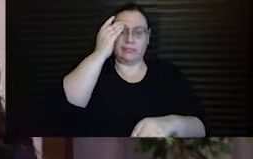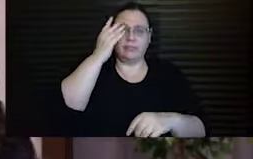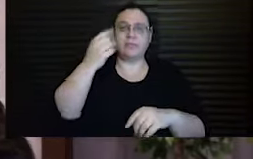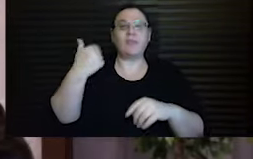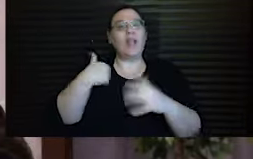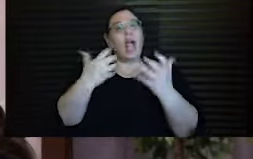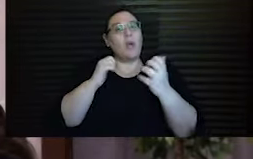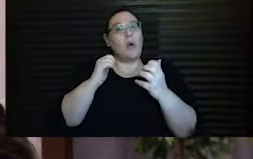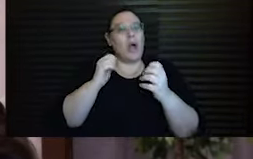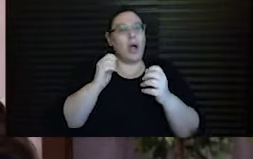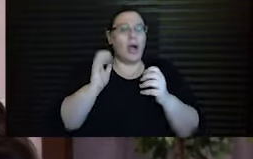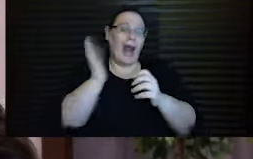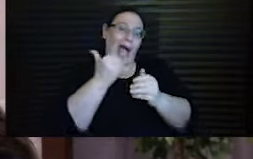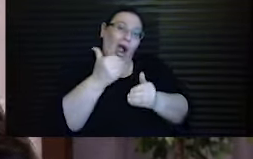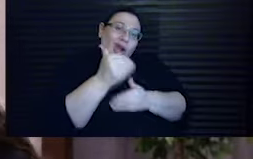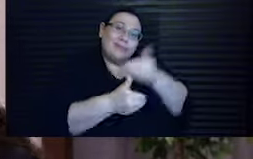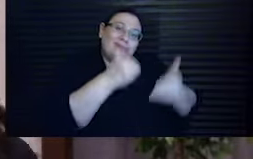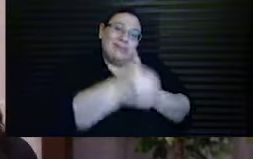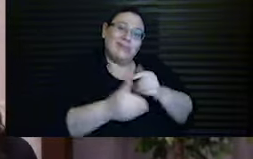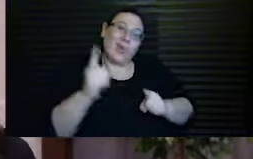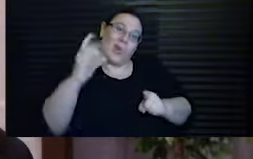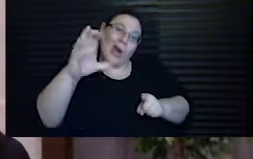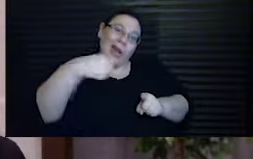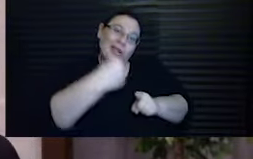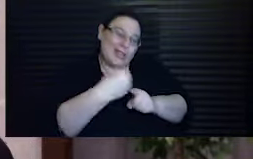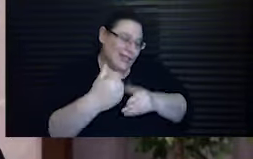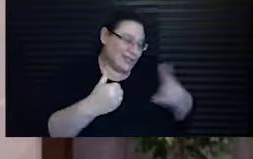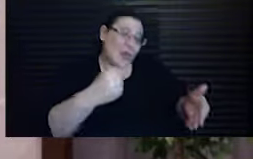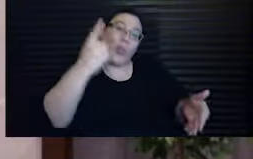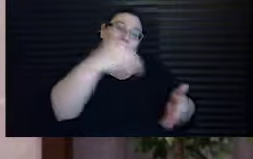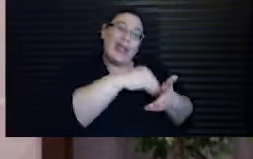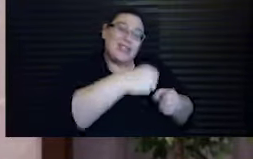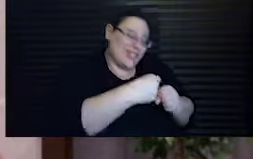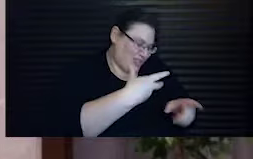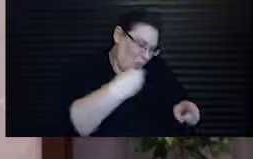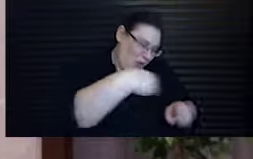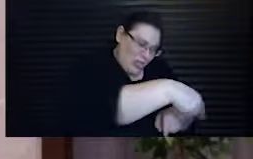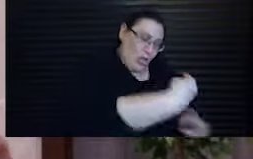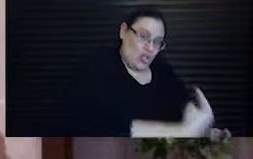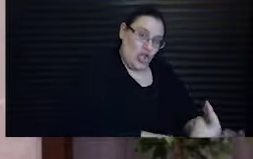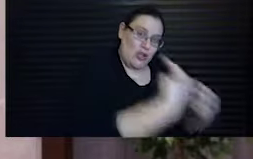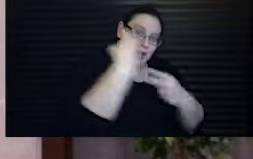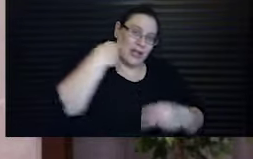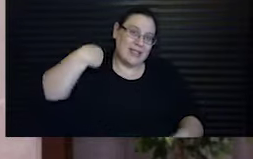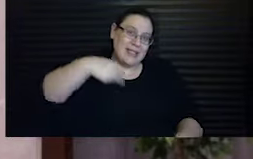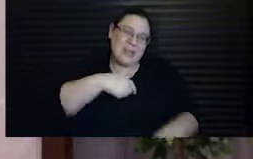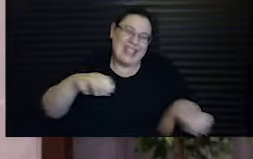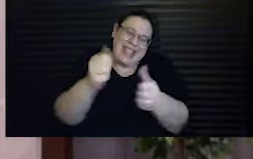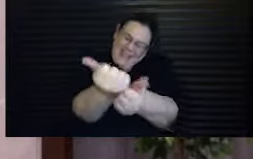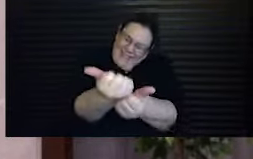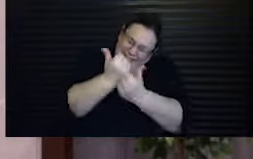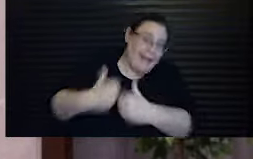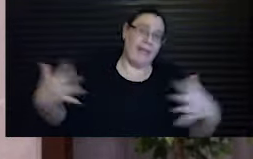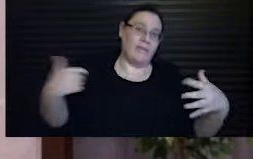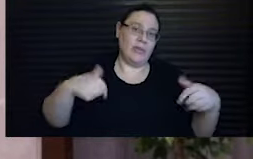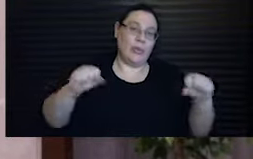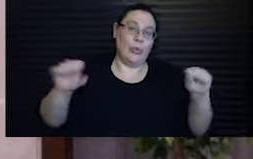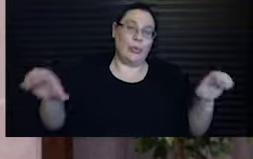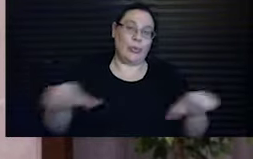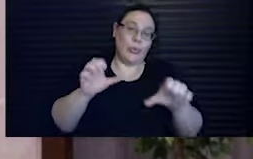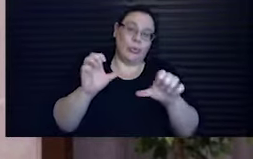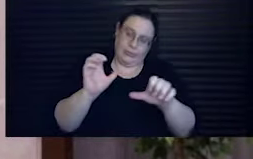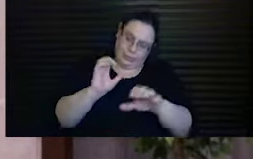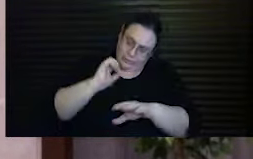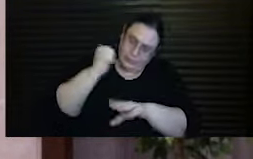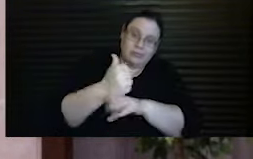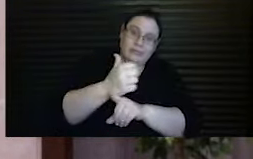I want our descendants in a hundred years or in a thousand to look back at us and see that we did absolutely everything we could to